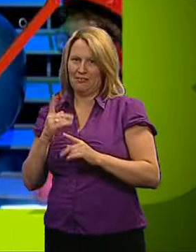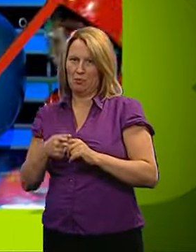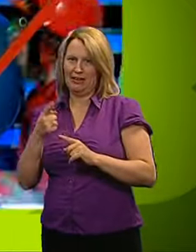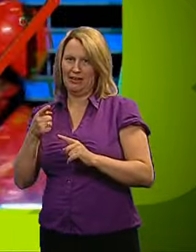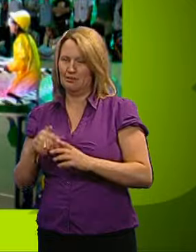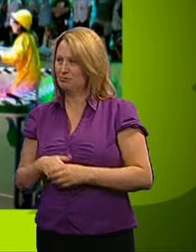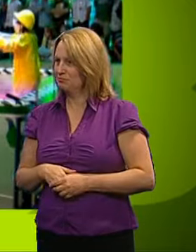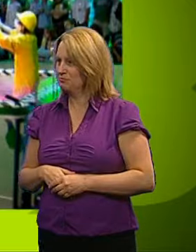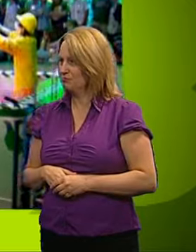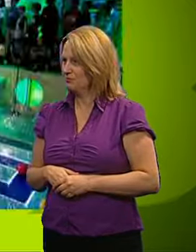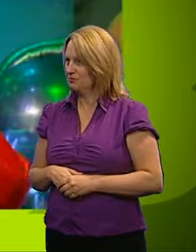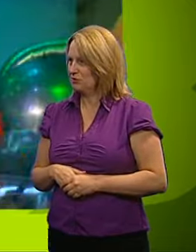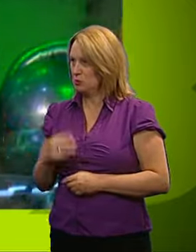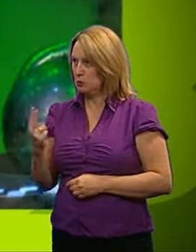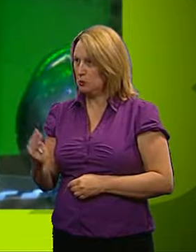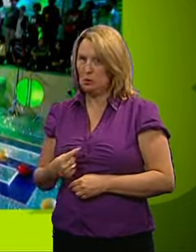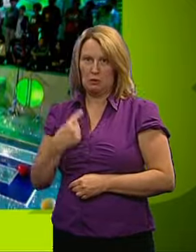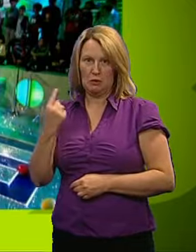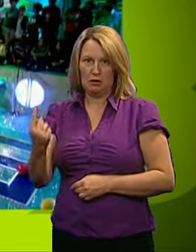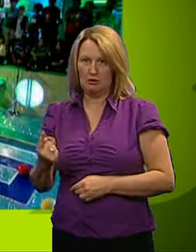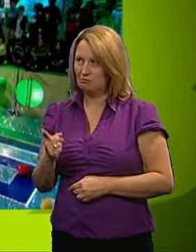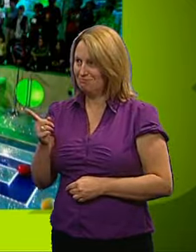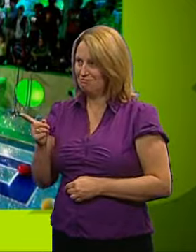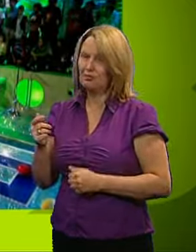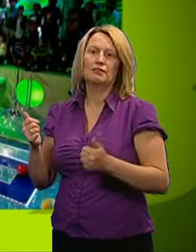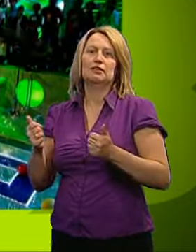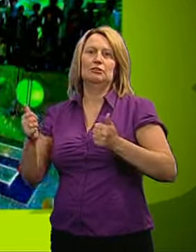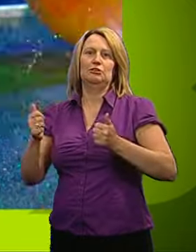Four, three, two, one.